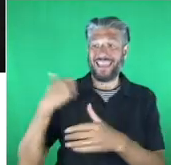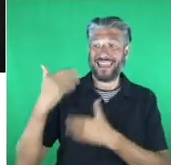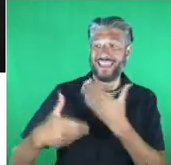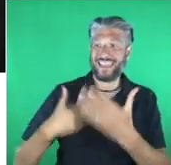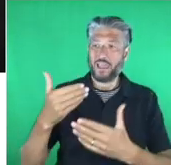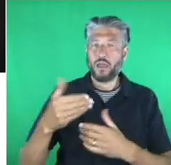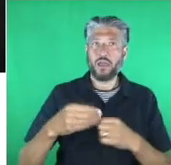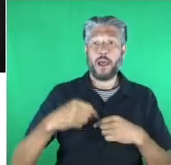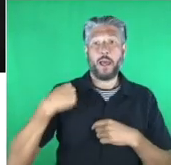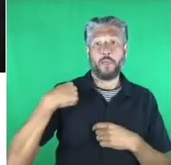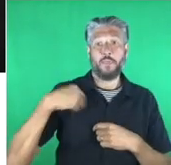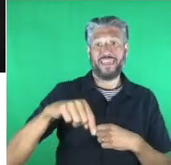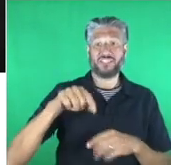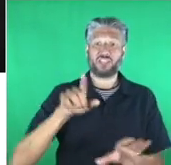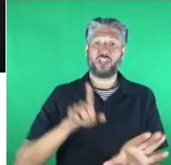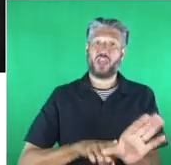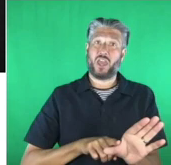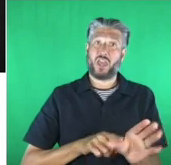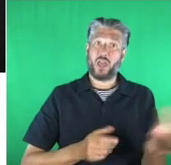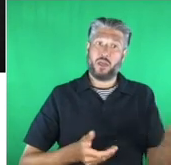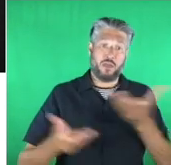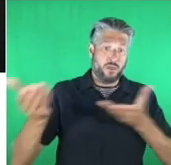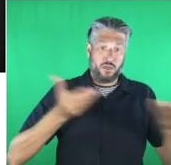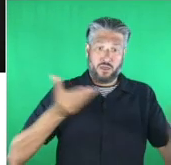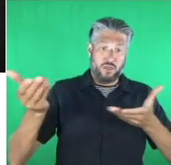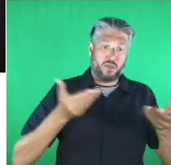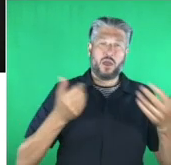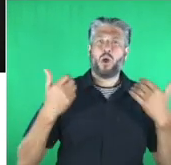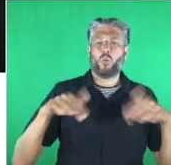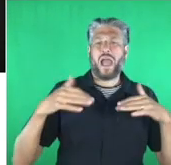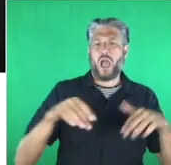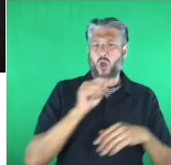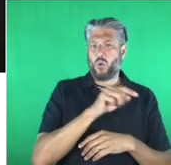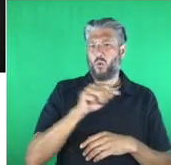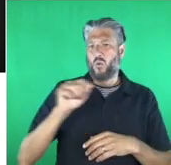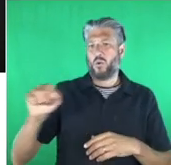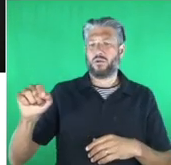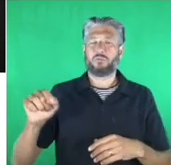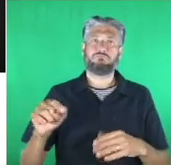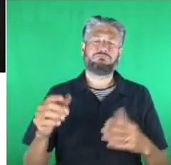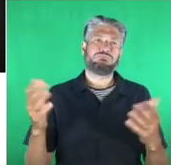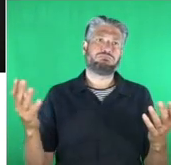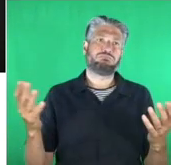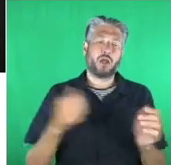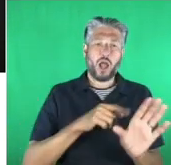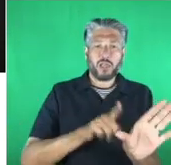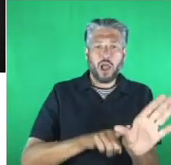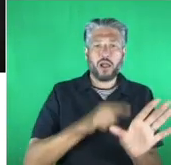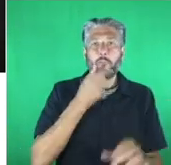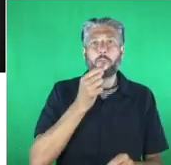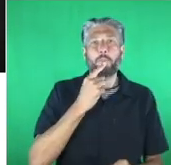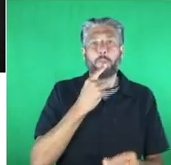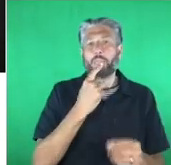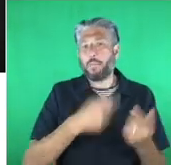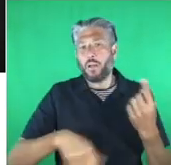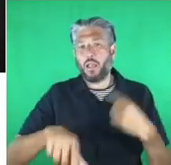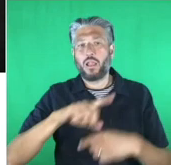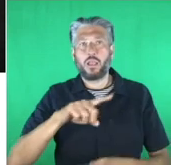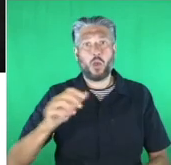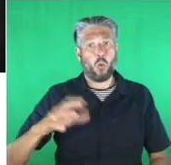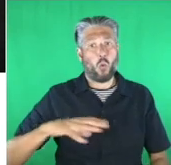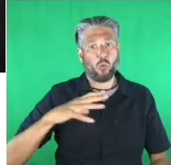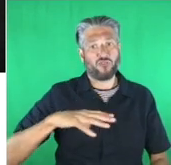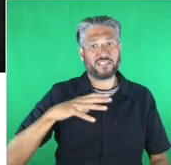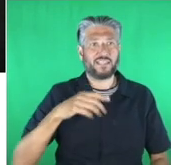and this award celebrates the next generation of innovators technologists and young people who are already putting their energy and expertise